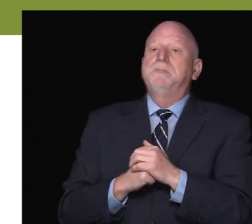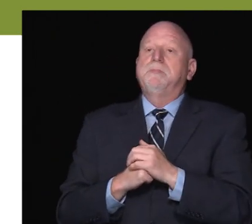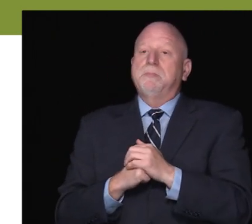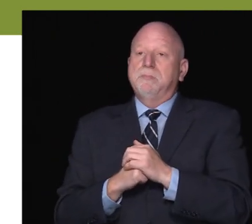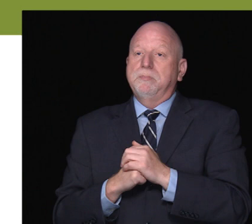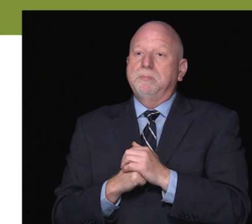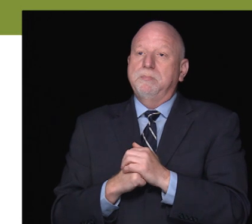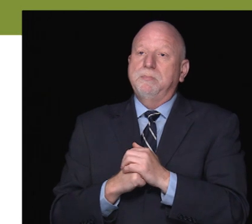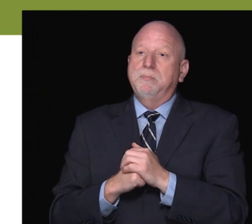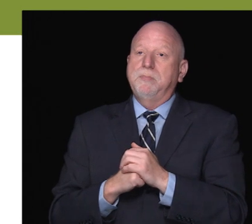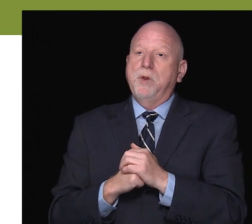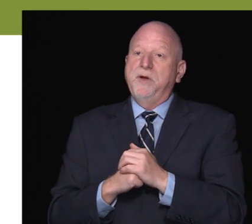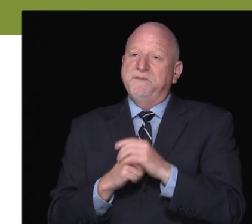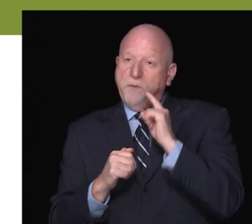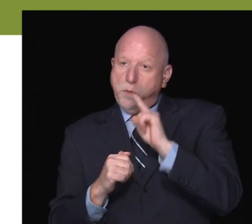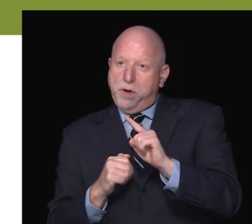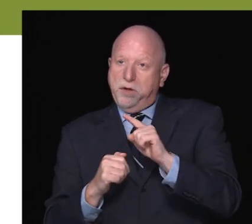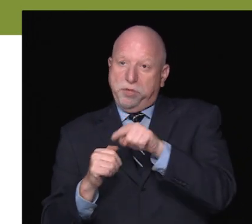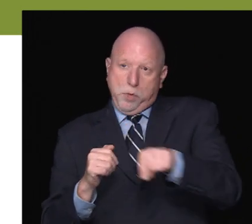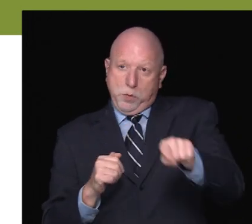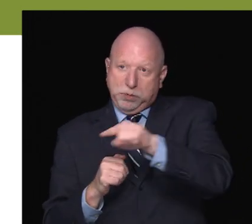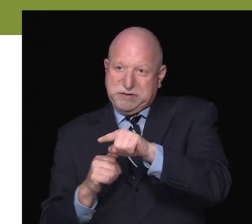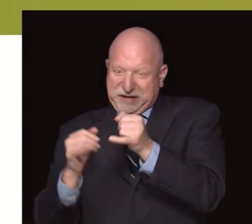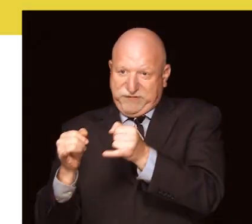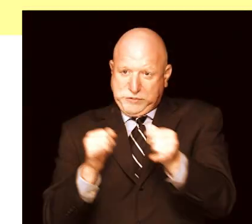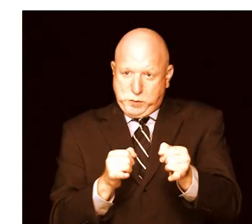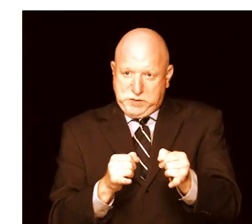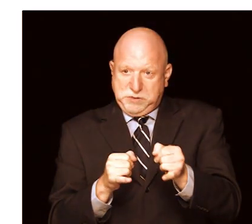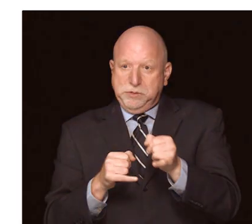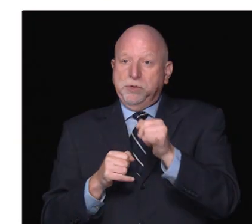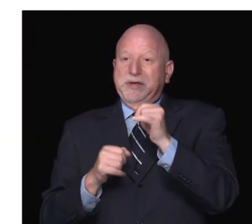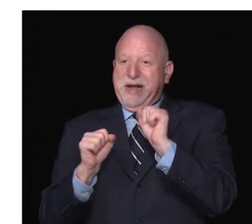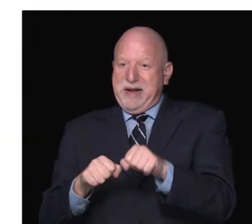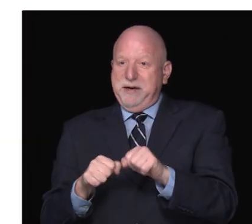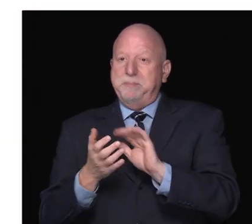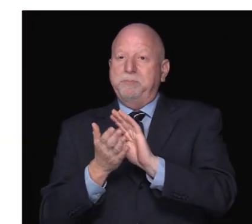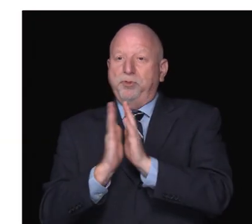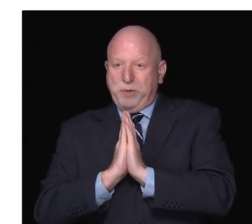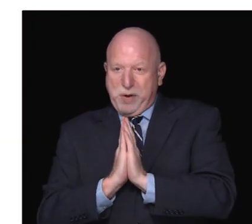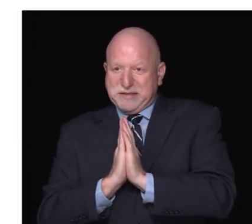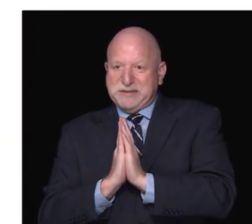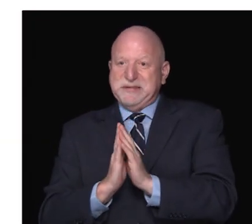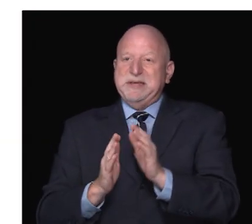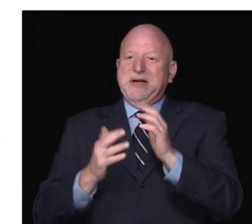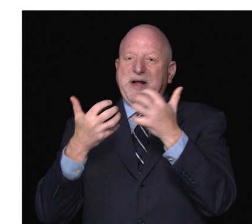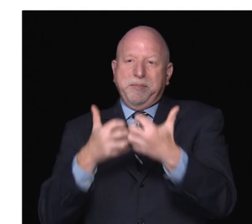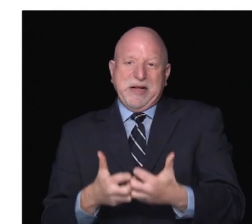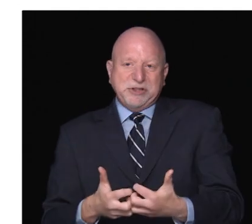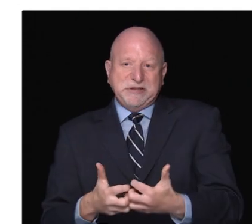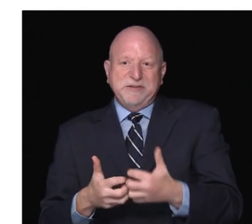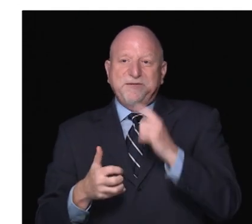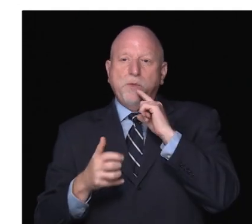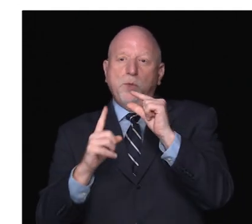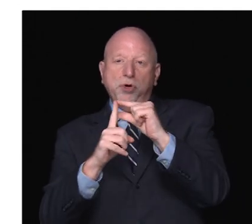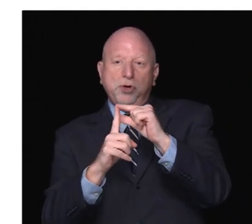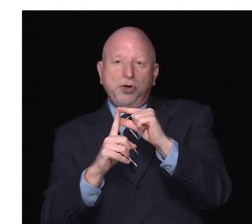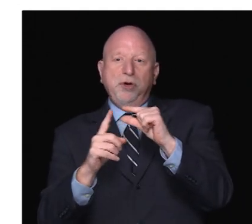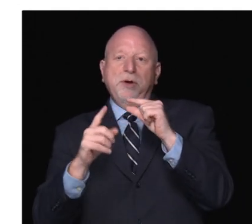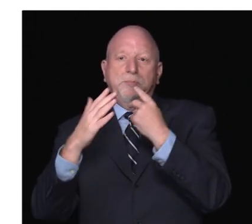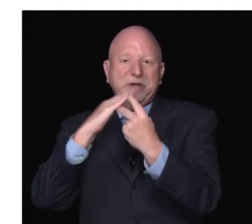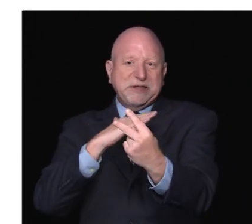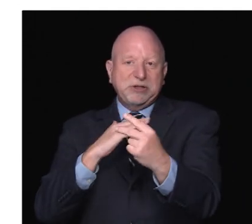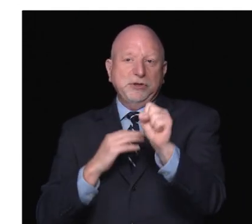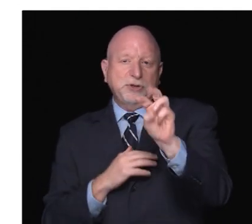impacted by how their voice is perceived and understood. Some of the most requested accommodations include word